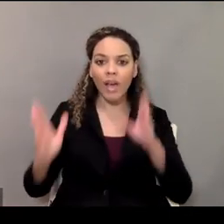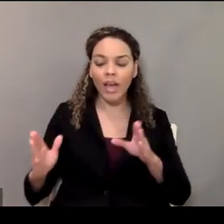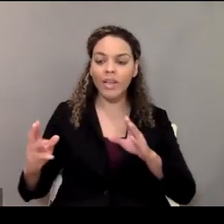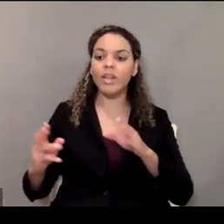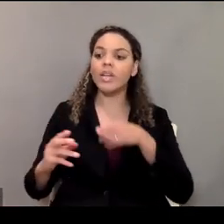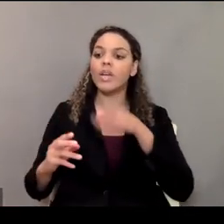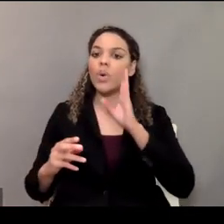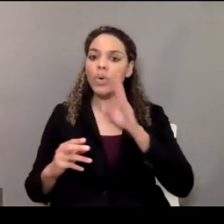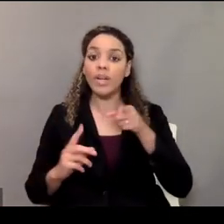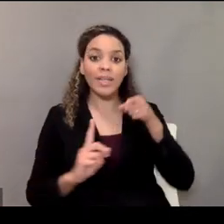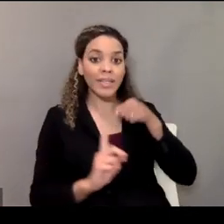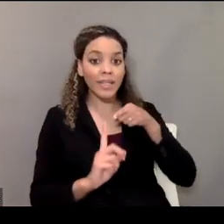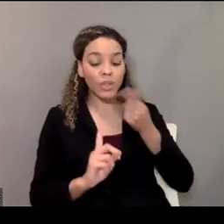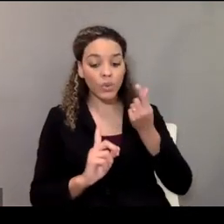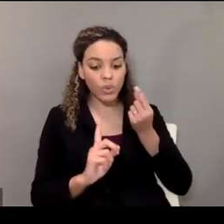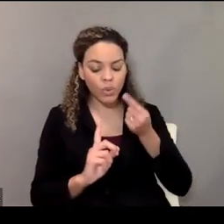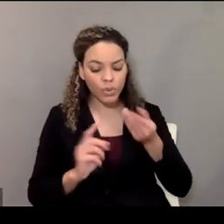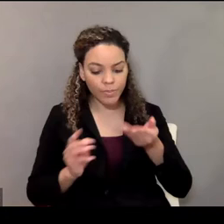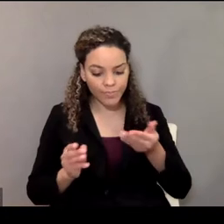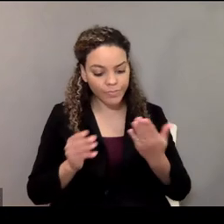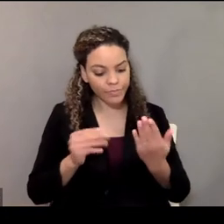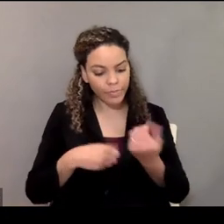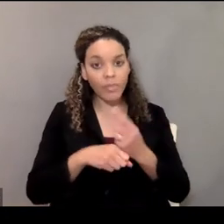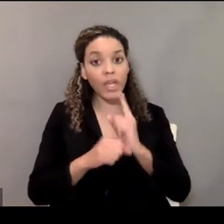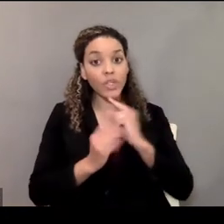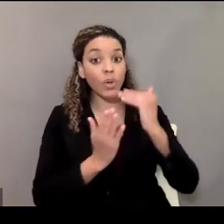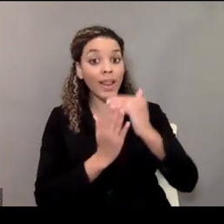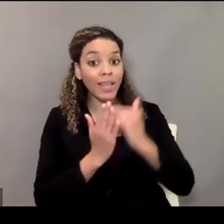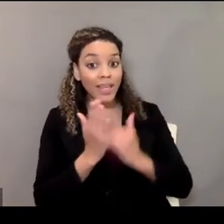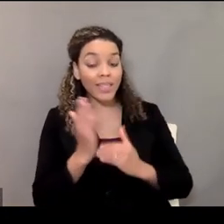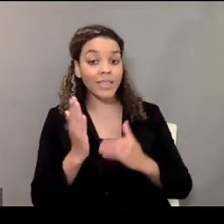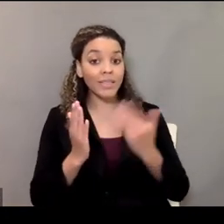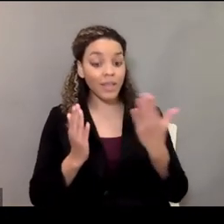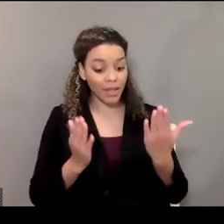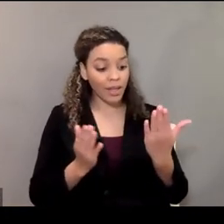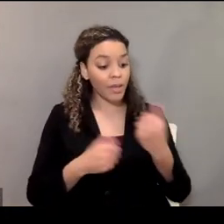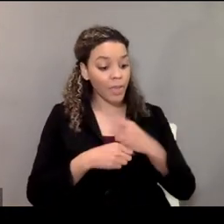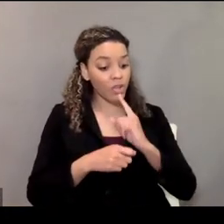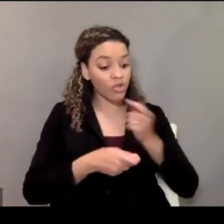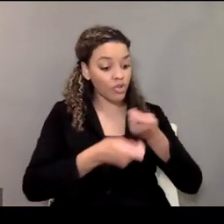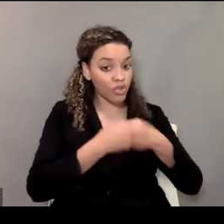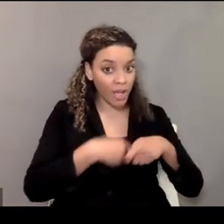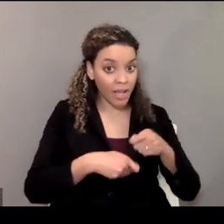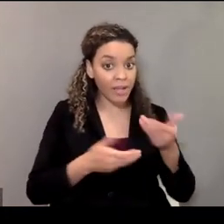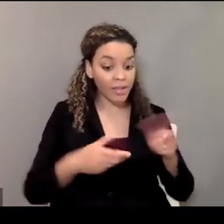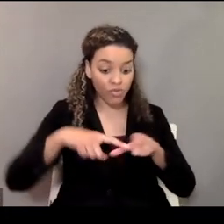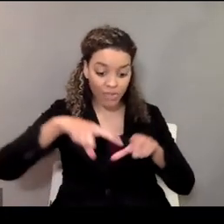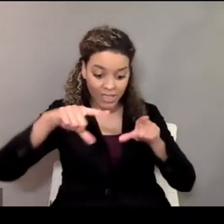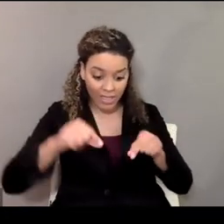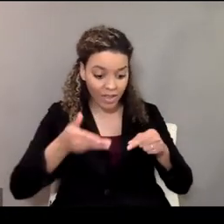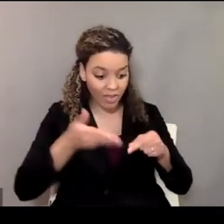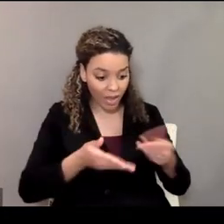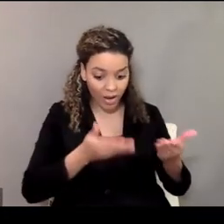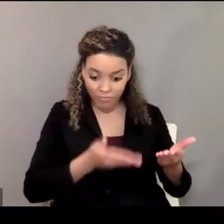the individual would go through, make sure the list was there, make sure the change was there, make sure the receipt was